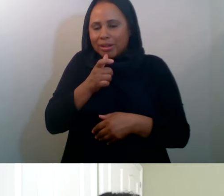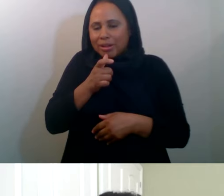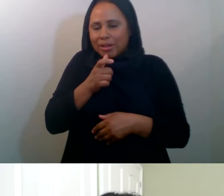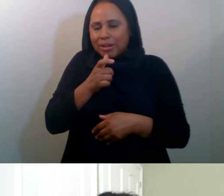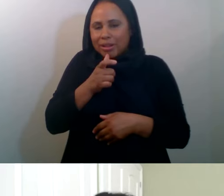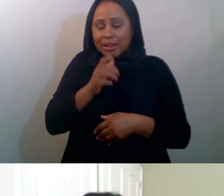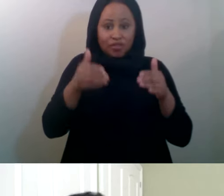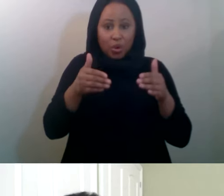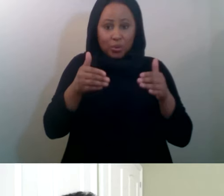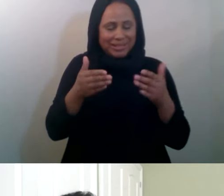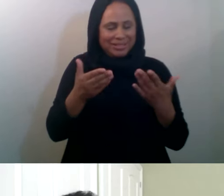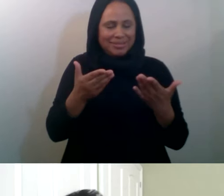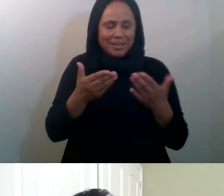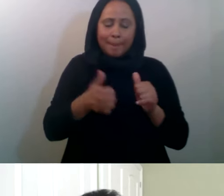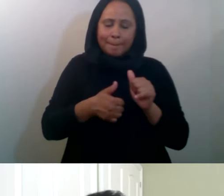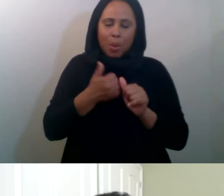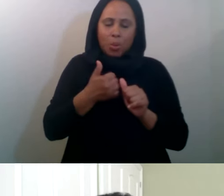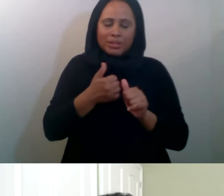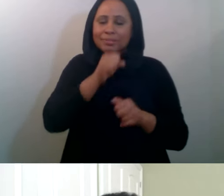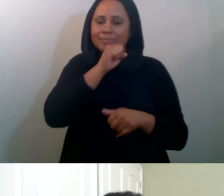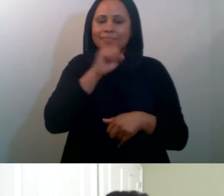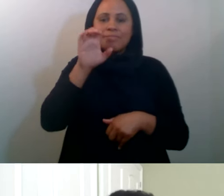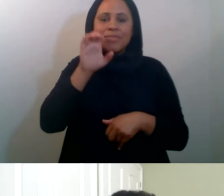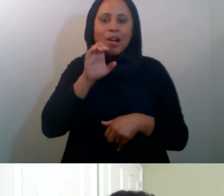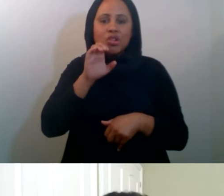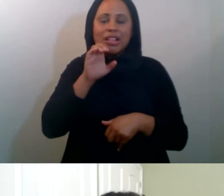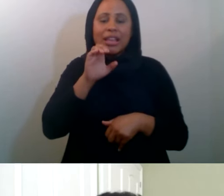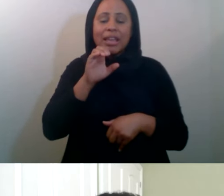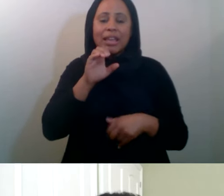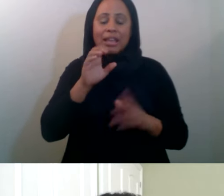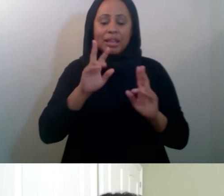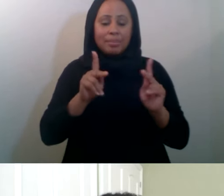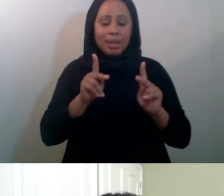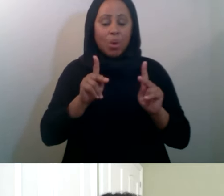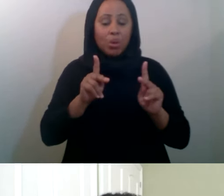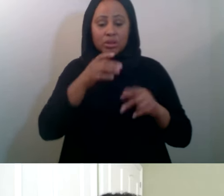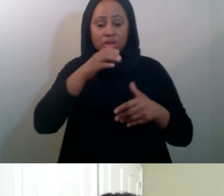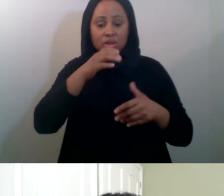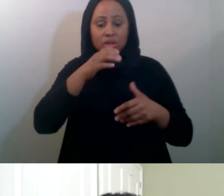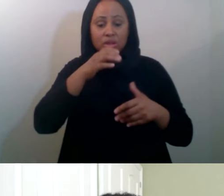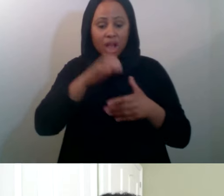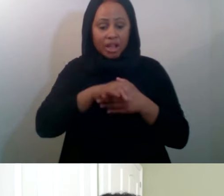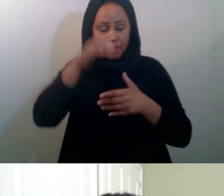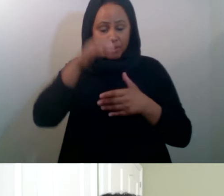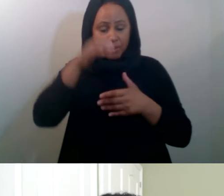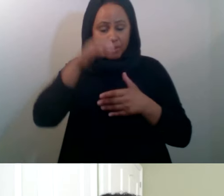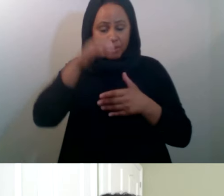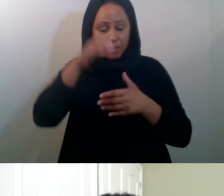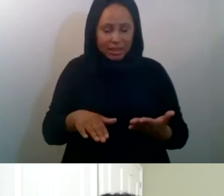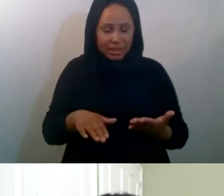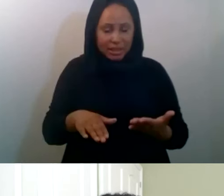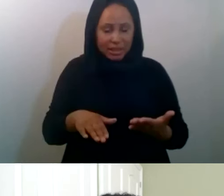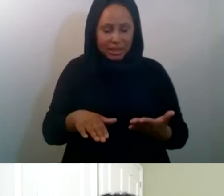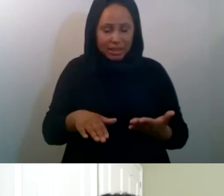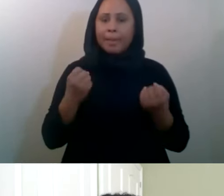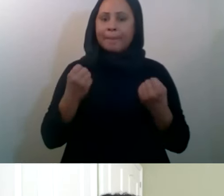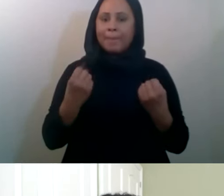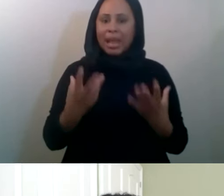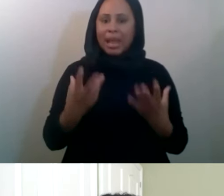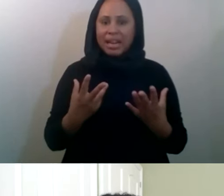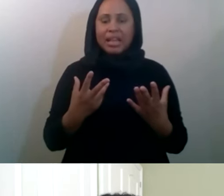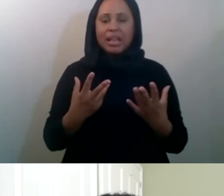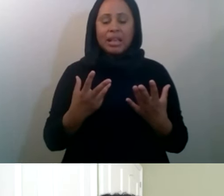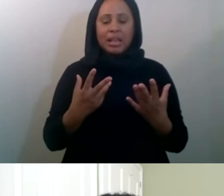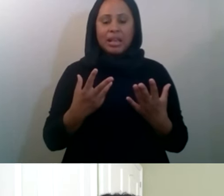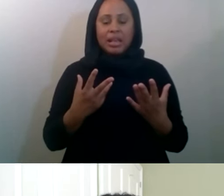So the elderly, the widows, and there are a lot of widows that came through from the, um, from Burma, from Syria that